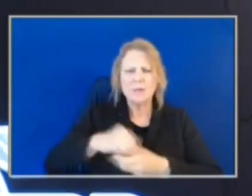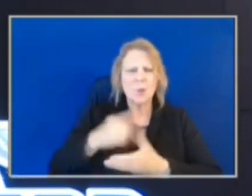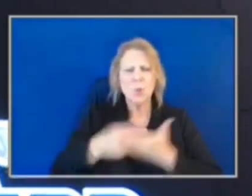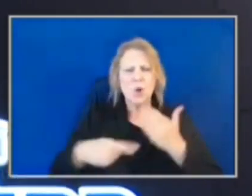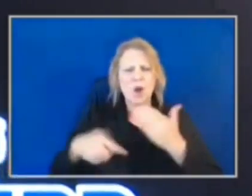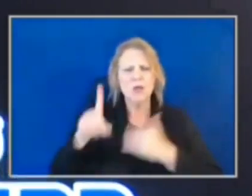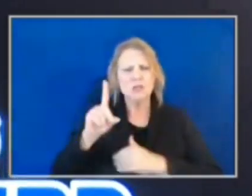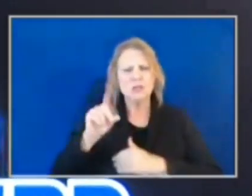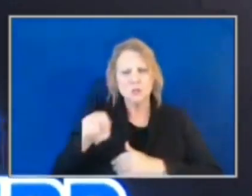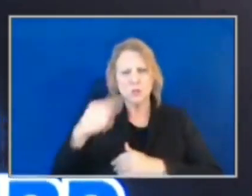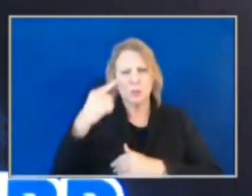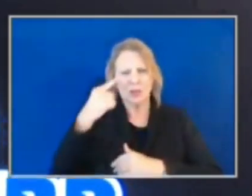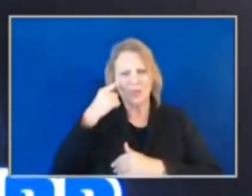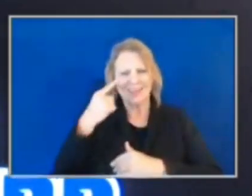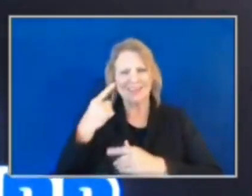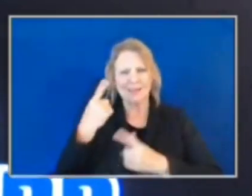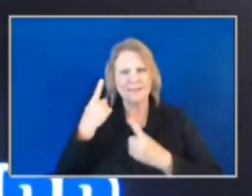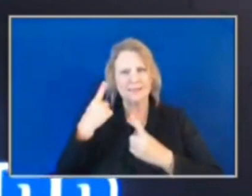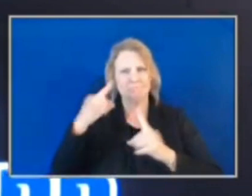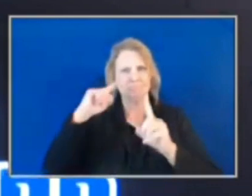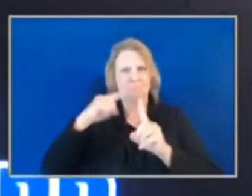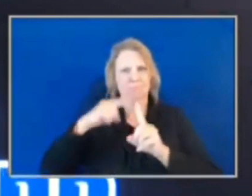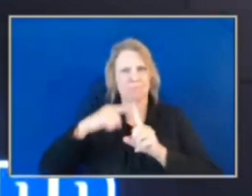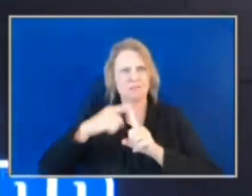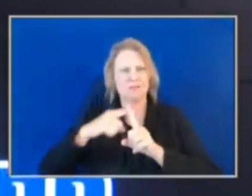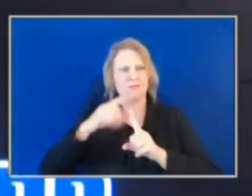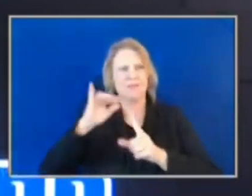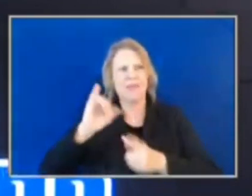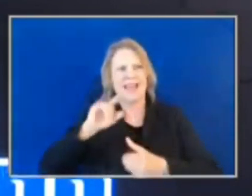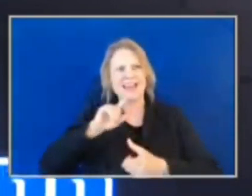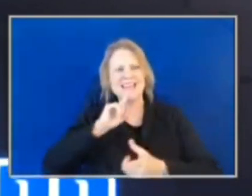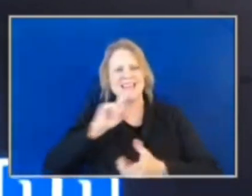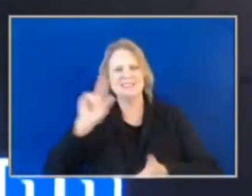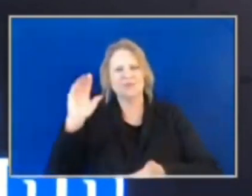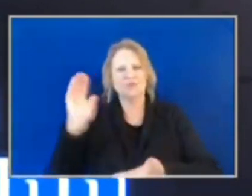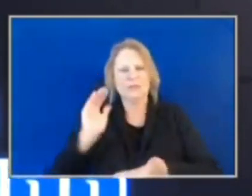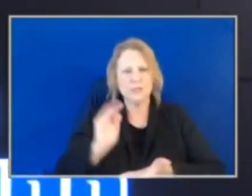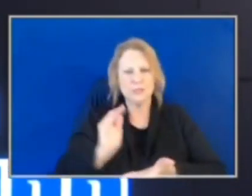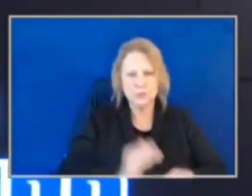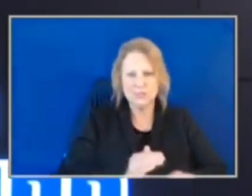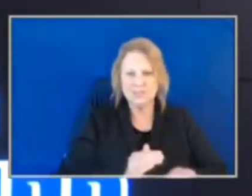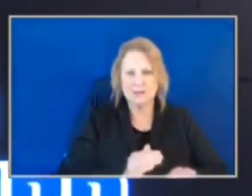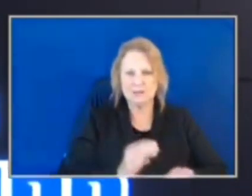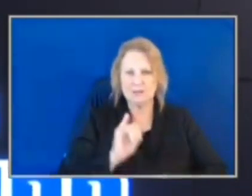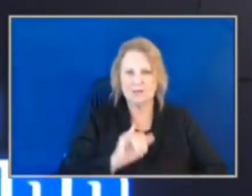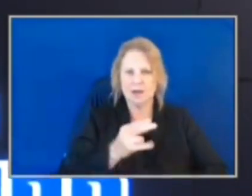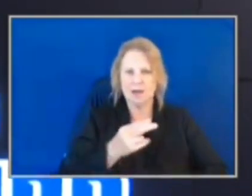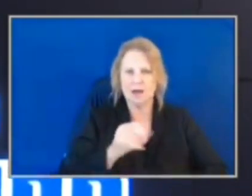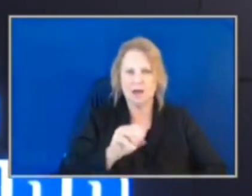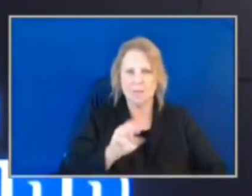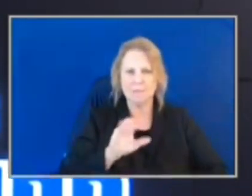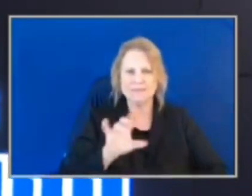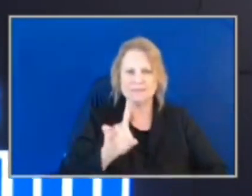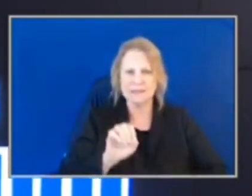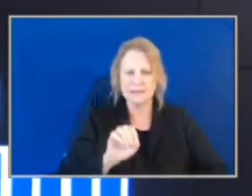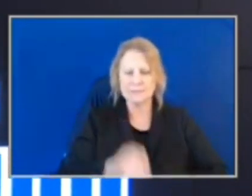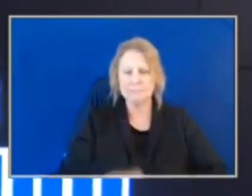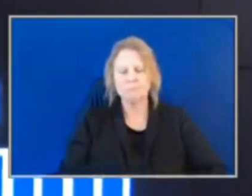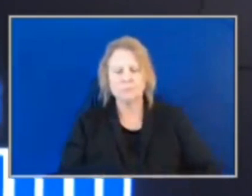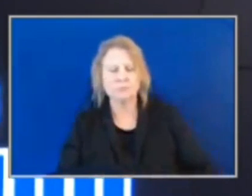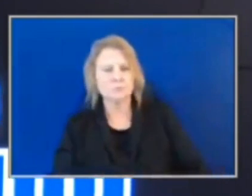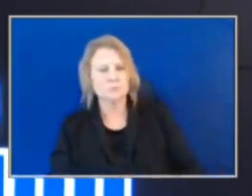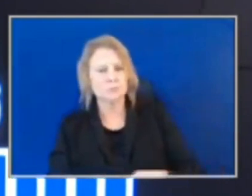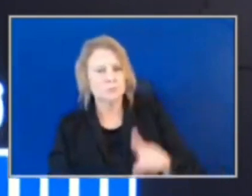reduce the homicides that we see in this city? So most of my talk had, at the end of it, gun